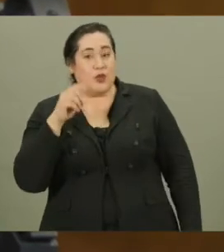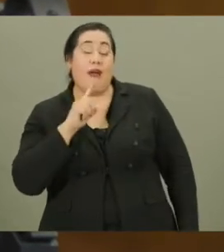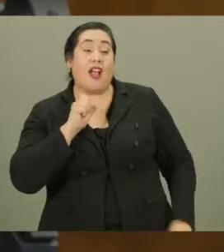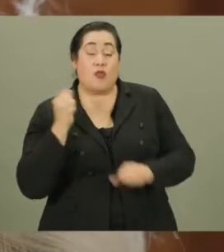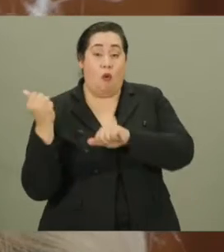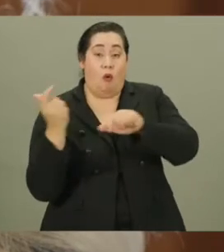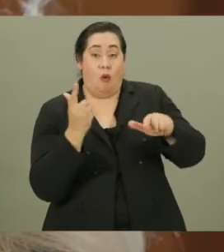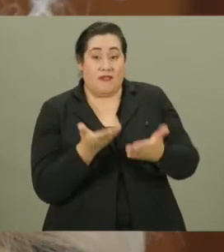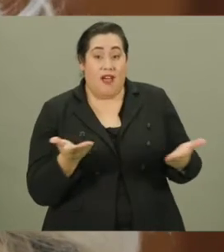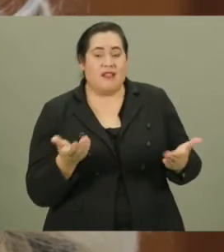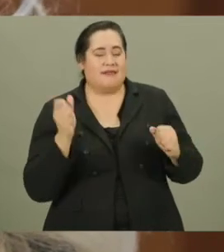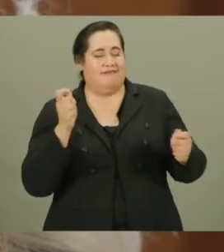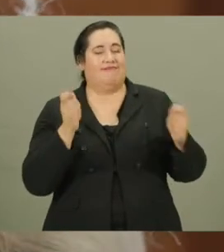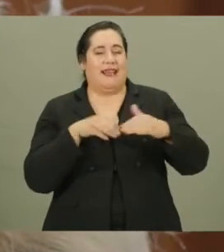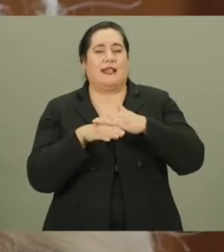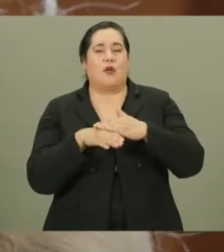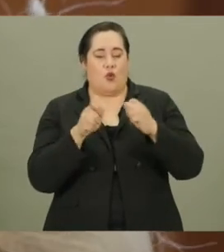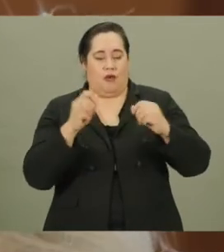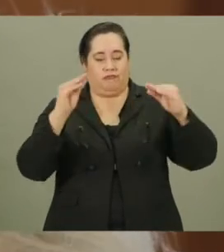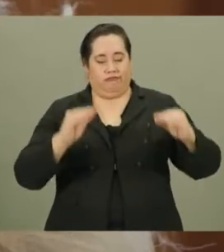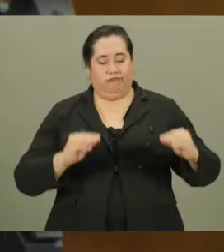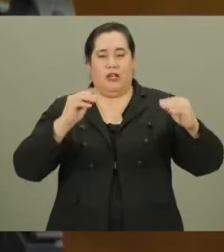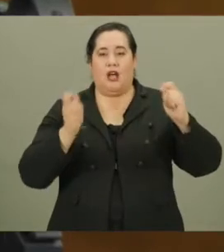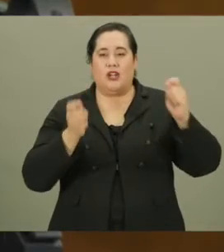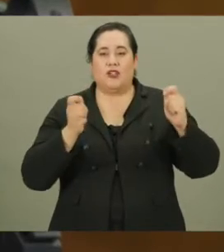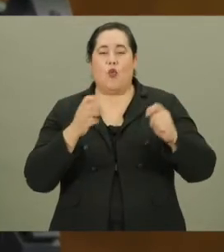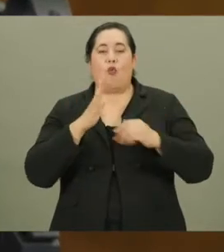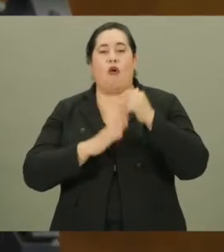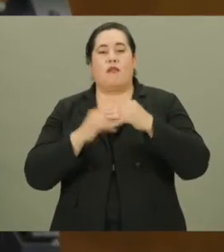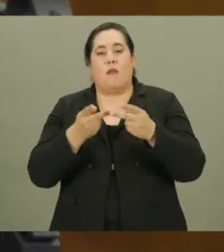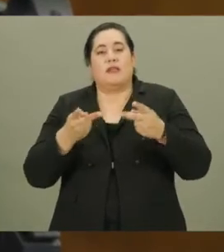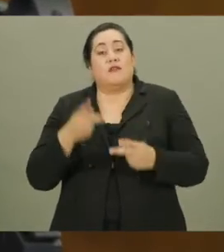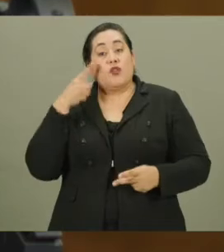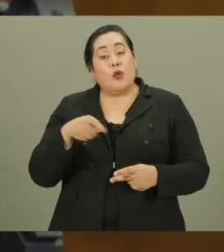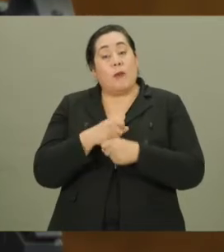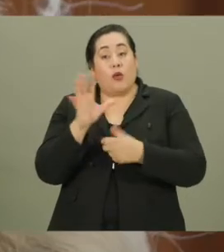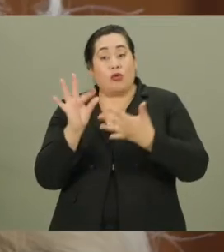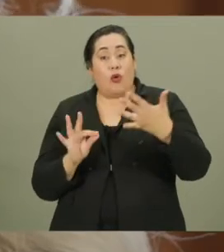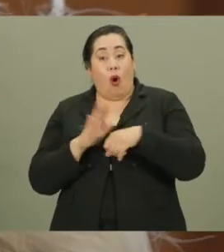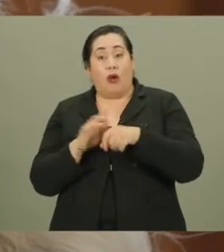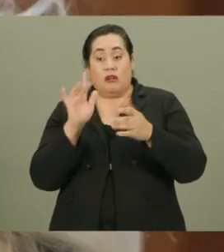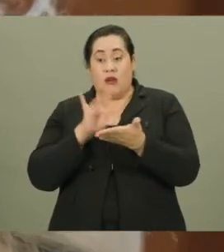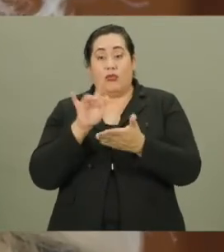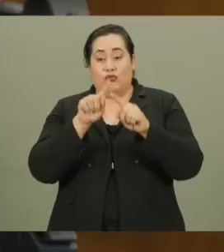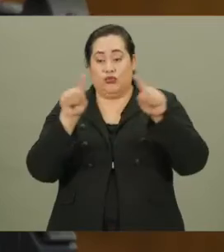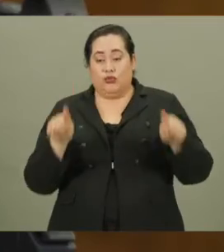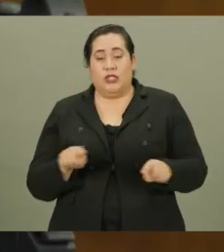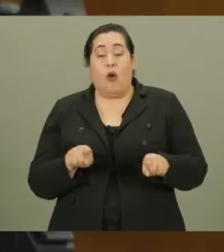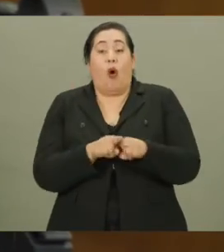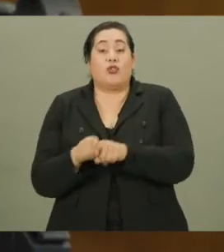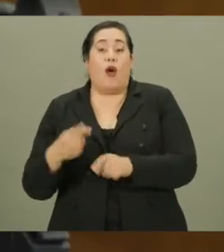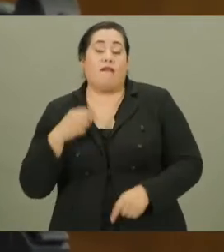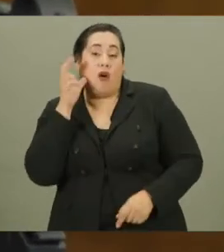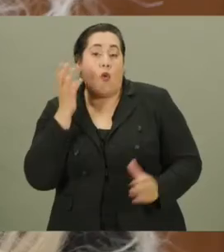Yes, we do. Actually, all of our devices are accessible and they can be adjusted to a comfortable position for you to make your selections on the touchscreen. We